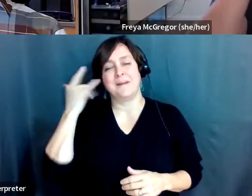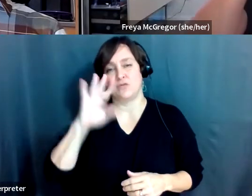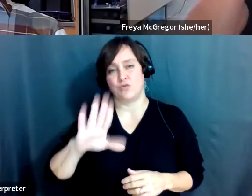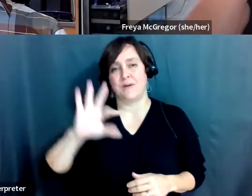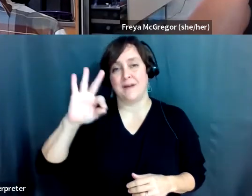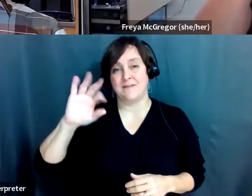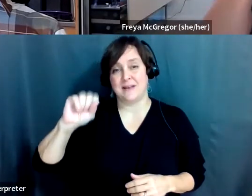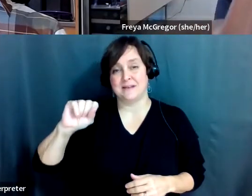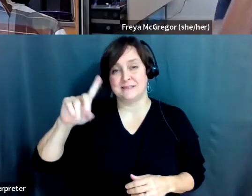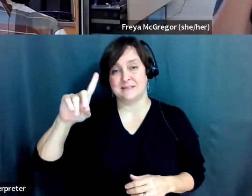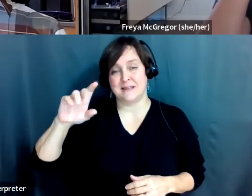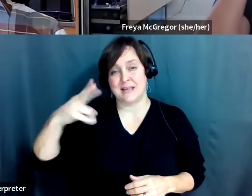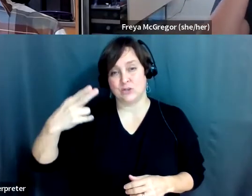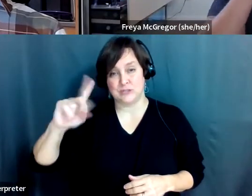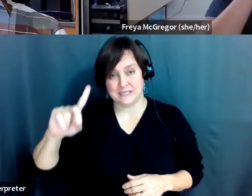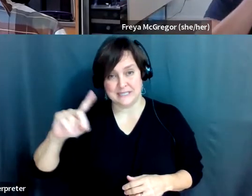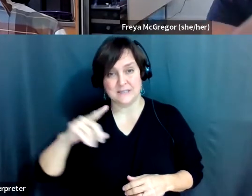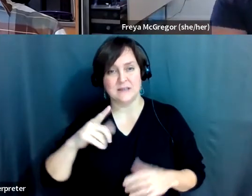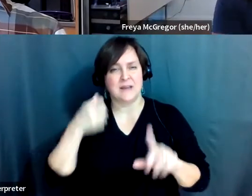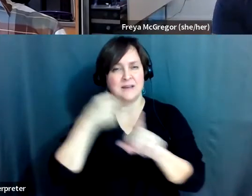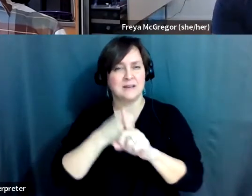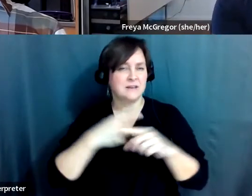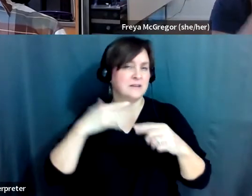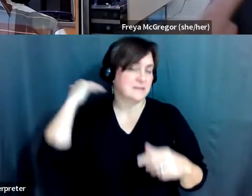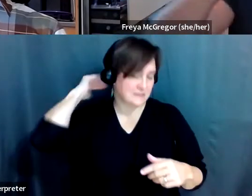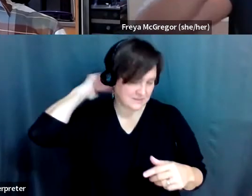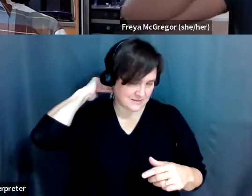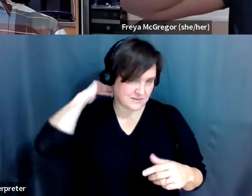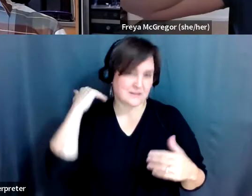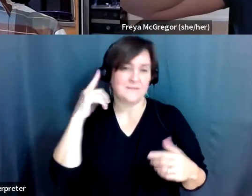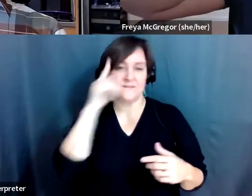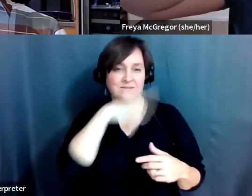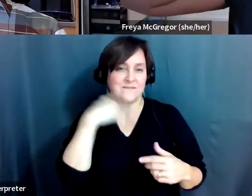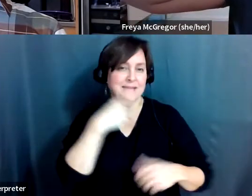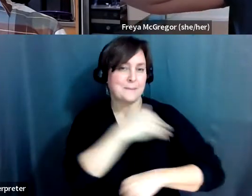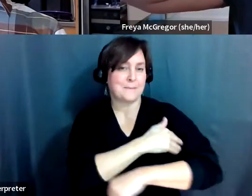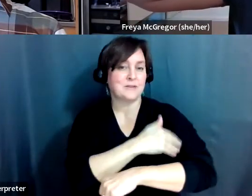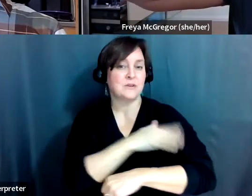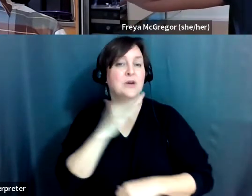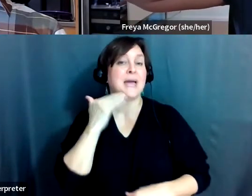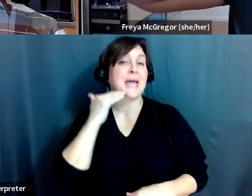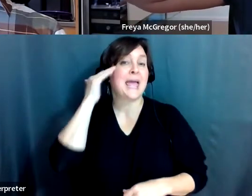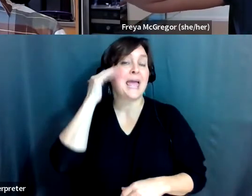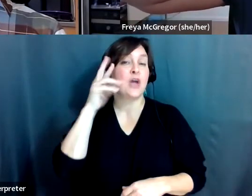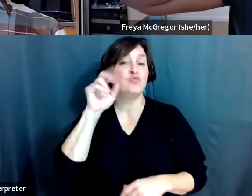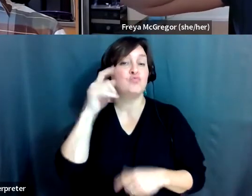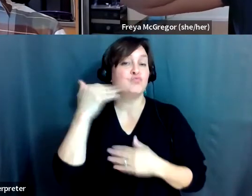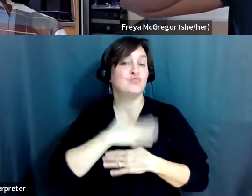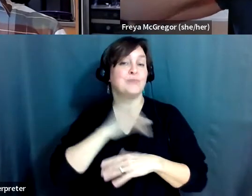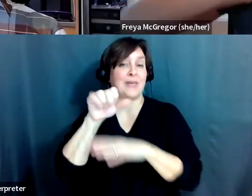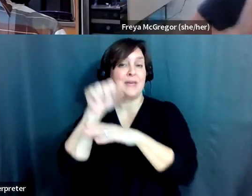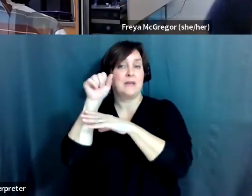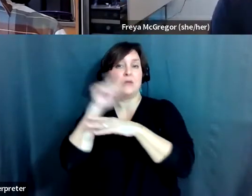impacting your shoulder and neck and face muscles, that head rest is really important for you. Is that right?